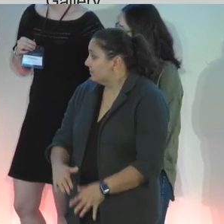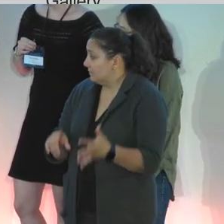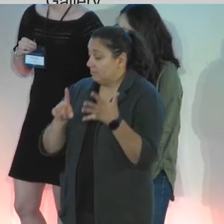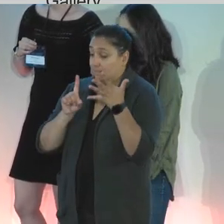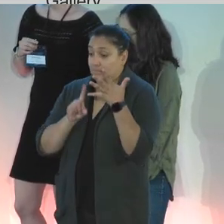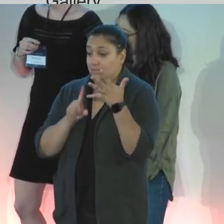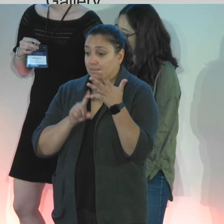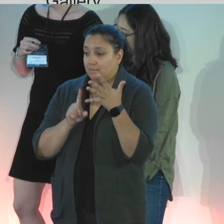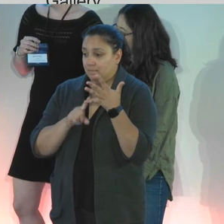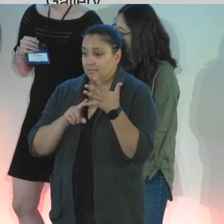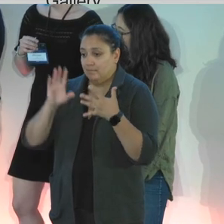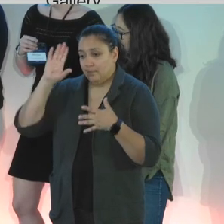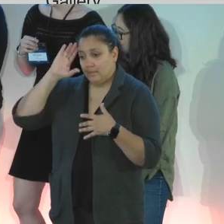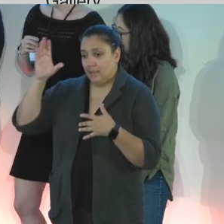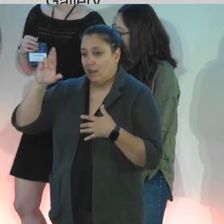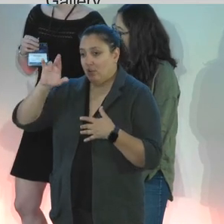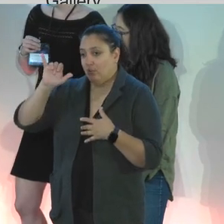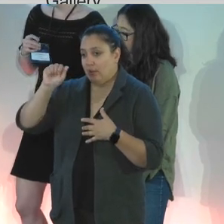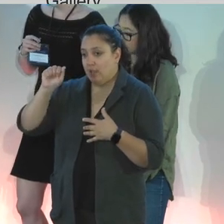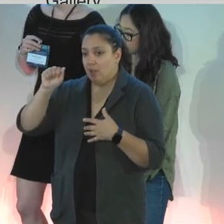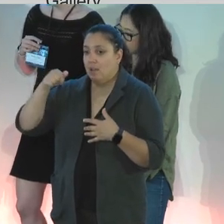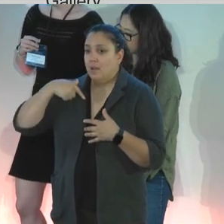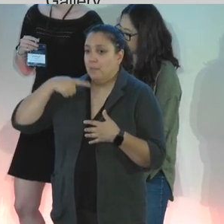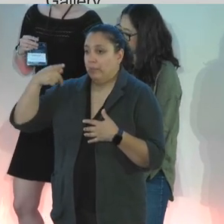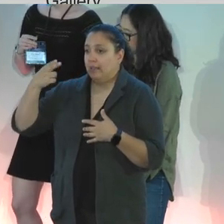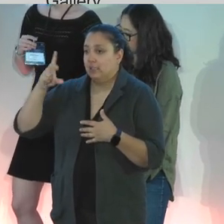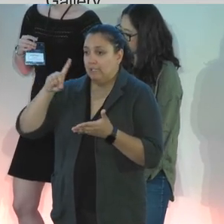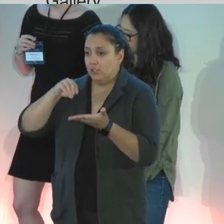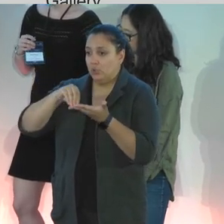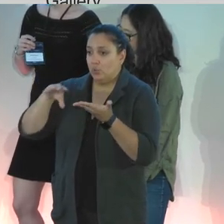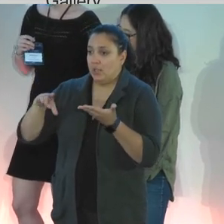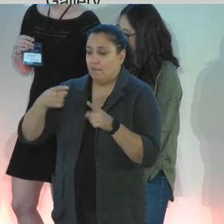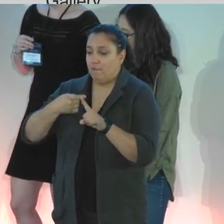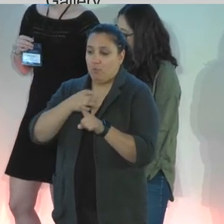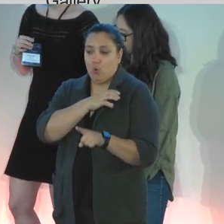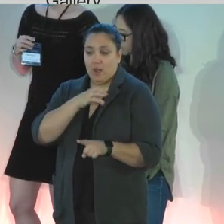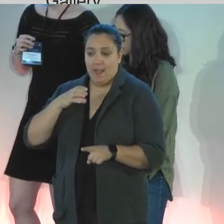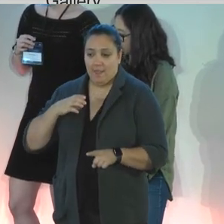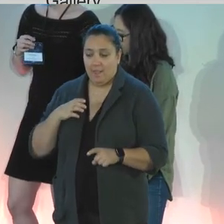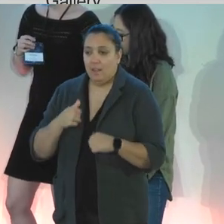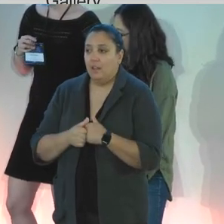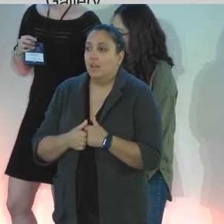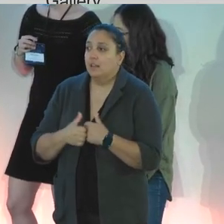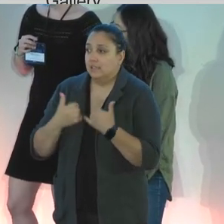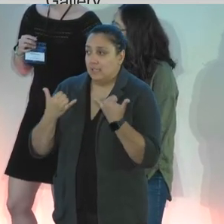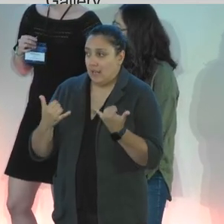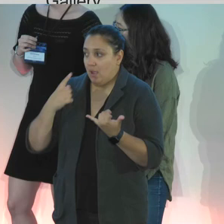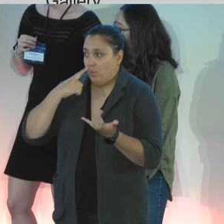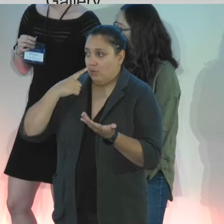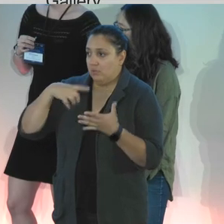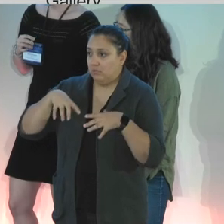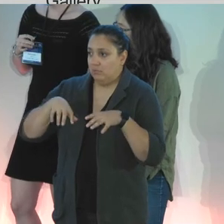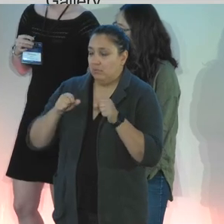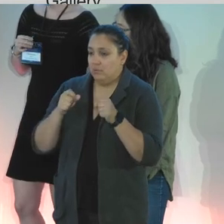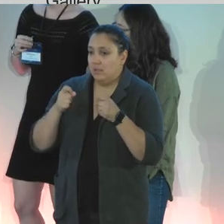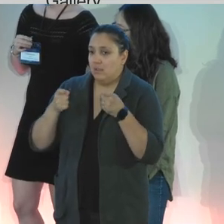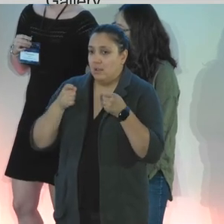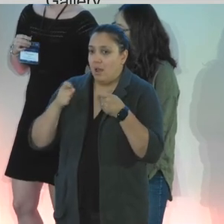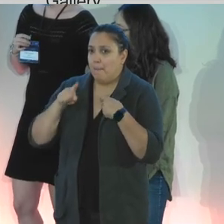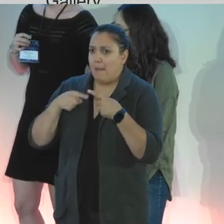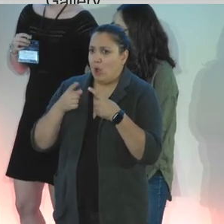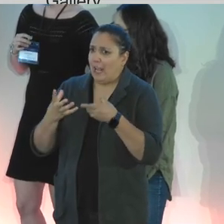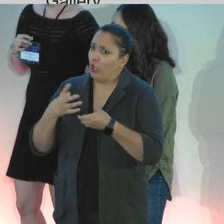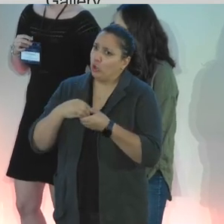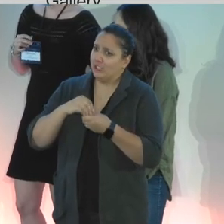Hi, everyone. My name is Ria Galano, and I'm a PhD student at Cornell University. Today, I will be leading a breakout on inclusive avatars.